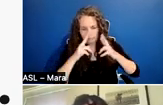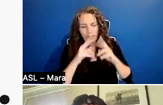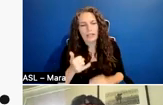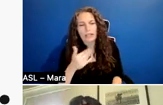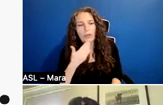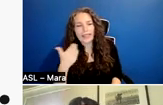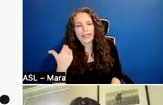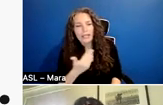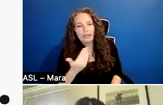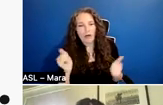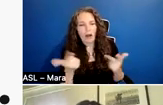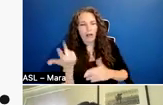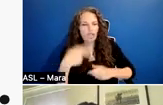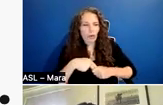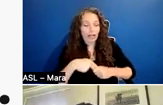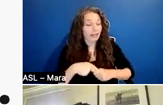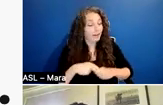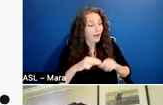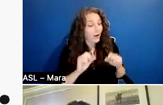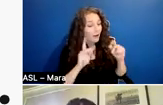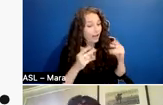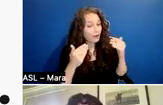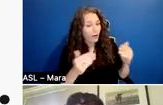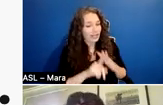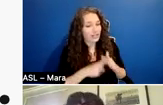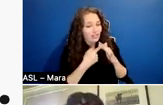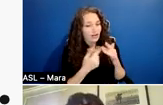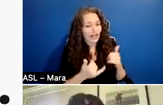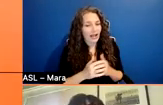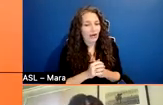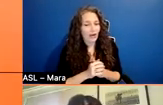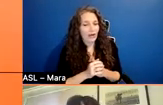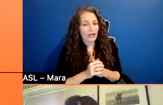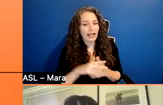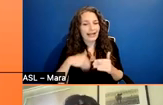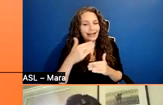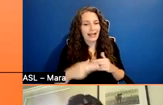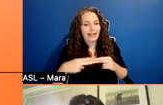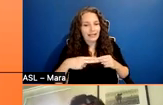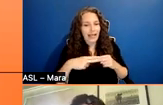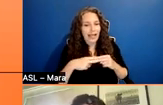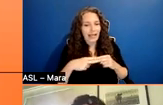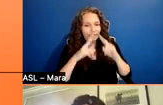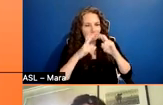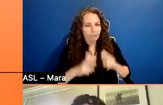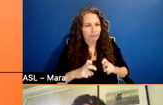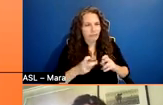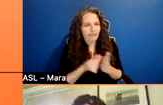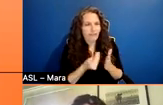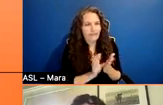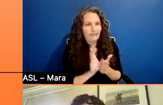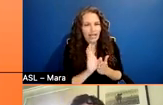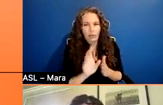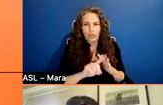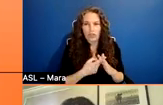uh, great. Okay. So getting started next slide, please. Diving into funding. So to begin,